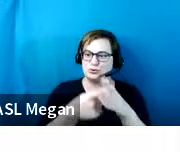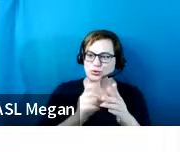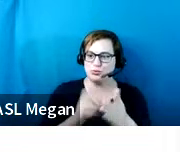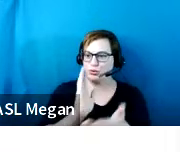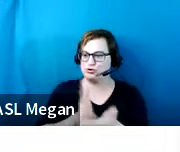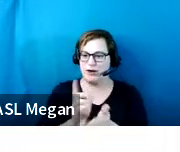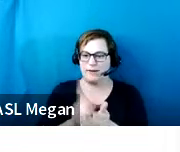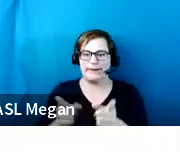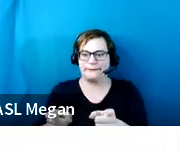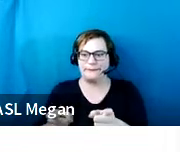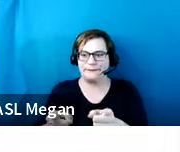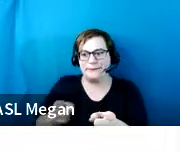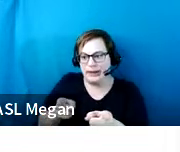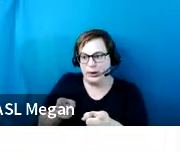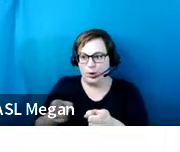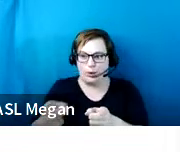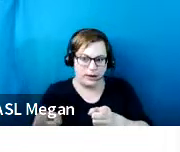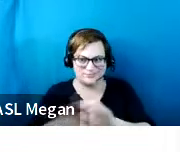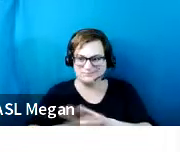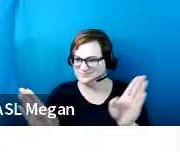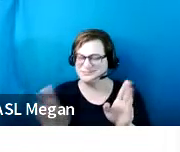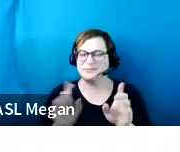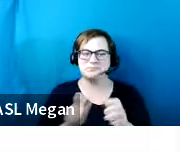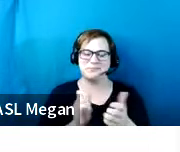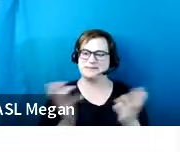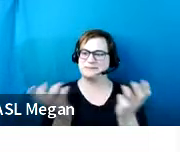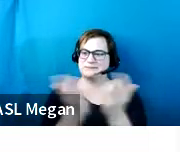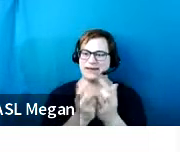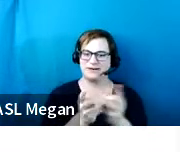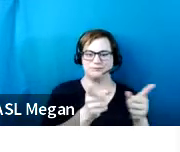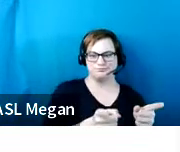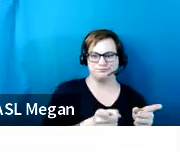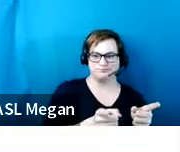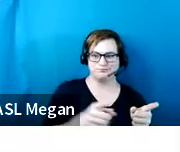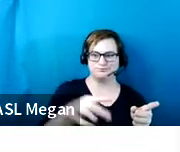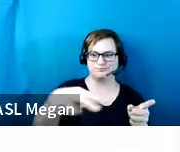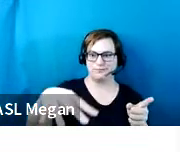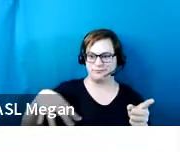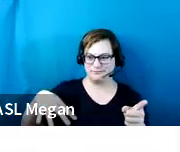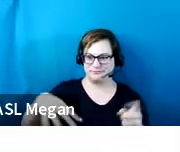access aisle partially through the depth of the space.